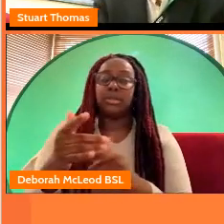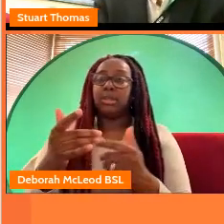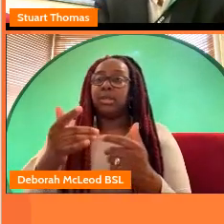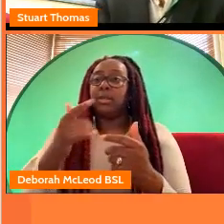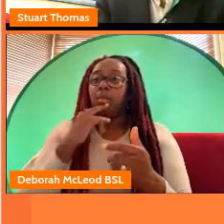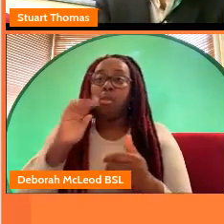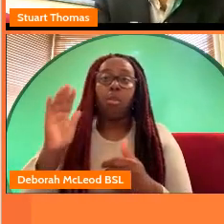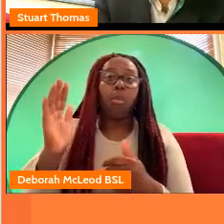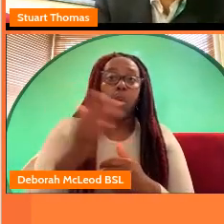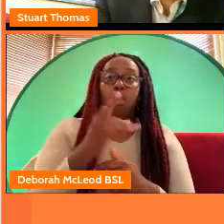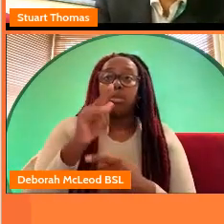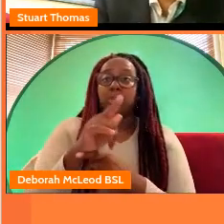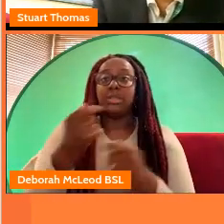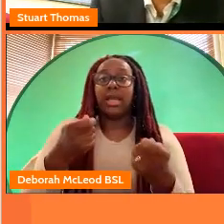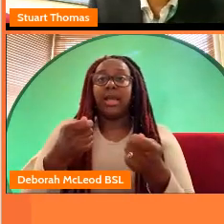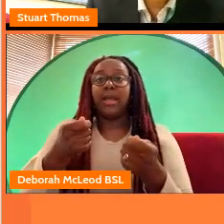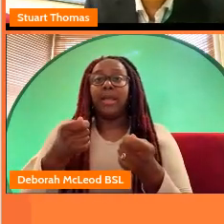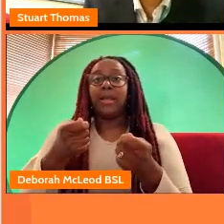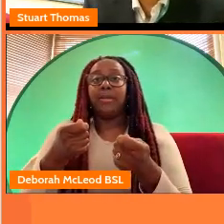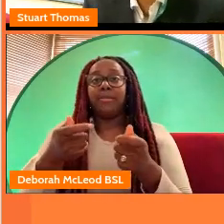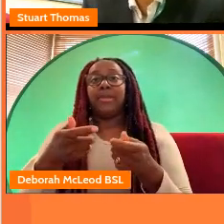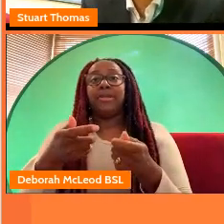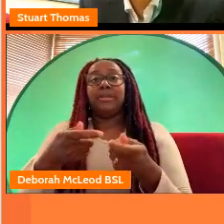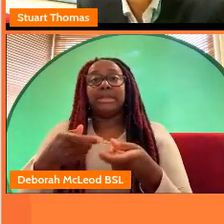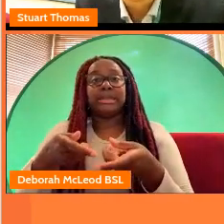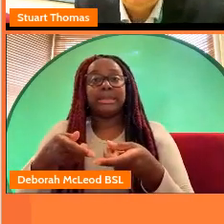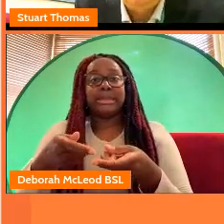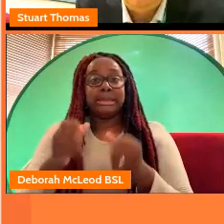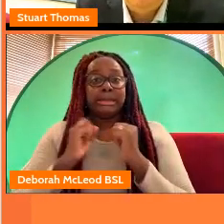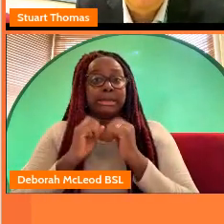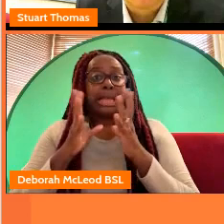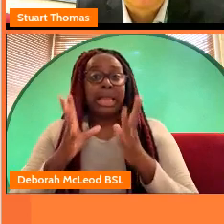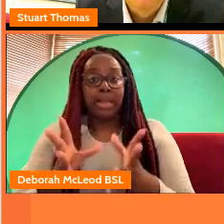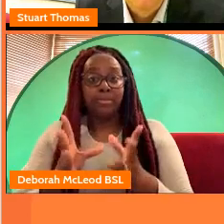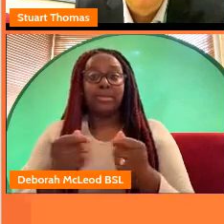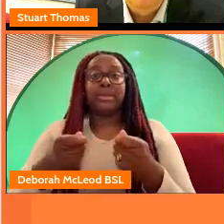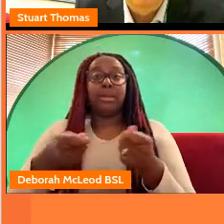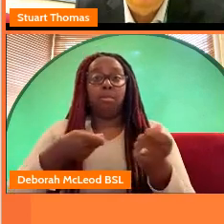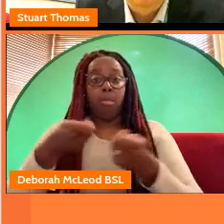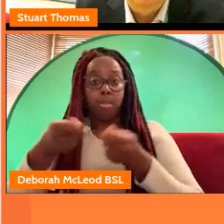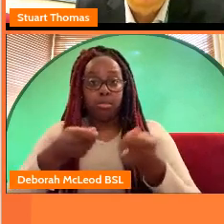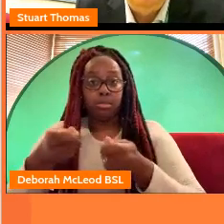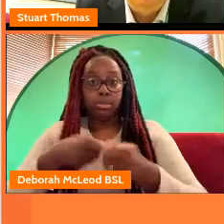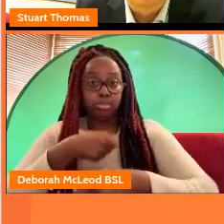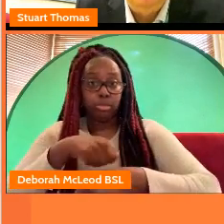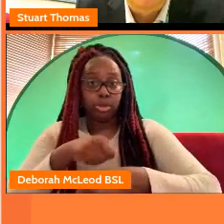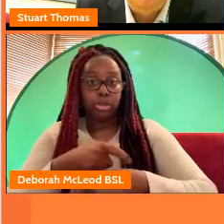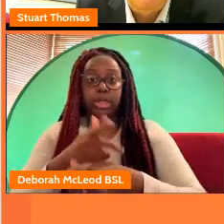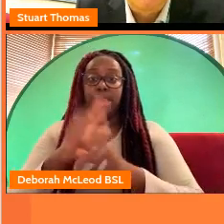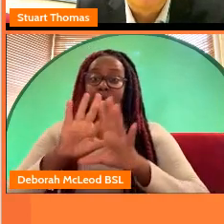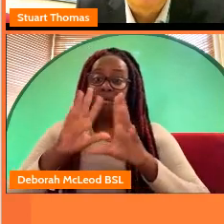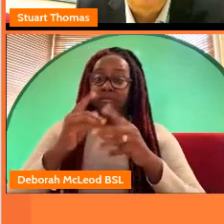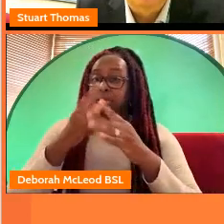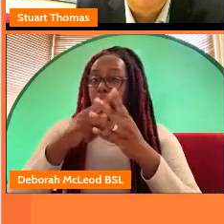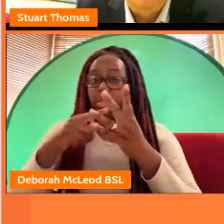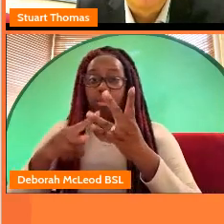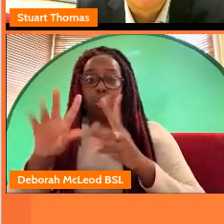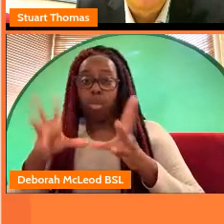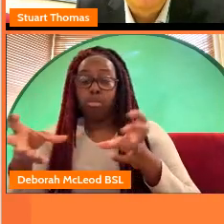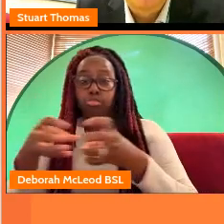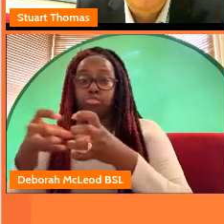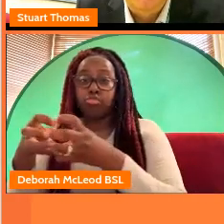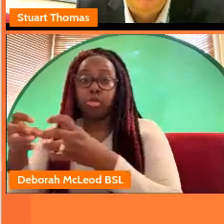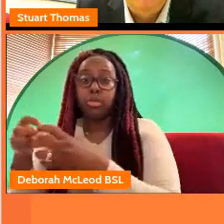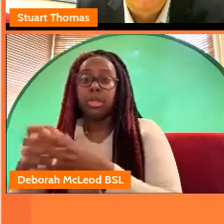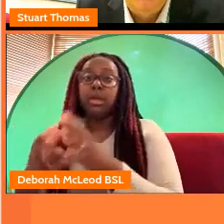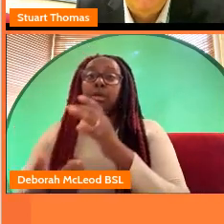strands are coming masterchef celebrity masterchef junior masterchef and masterchef professionals will all be filmed at digberth's banana warehouse which is part of the